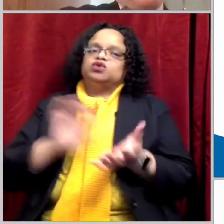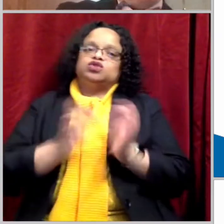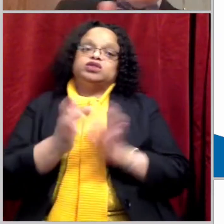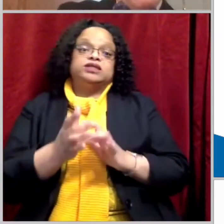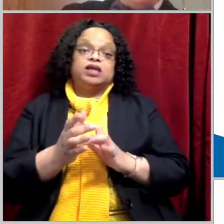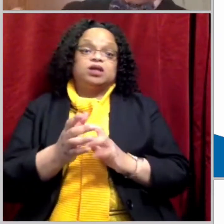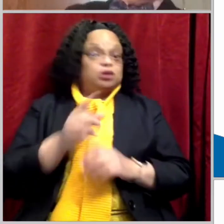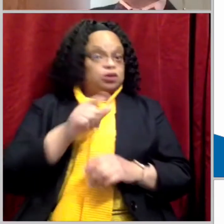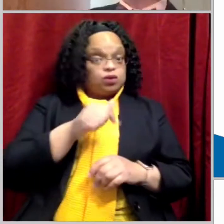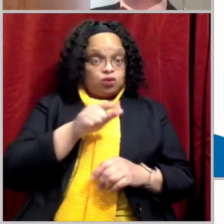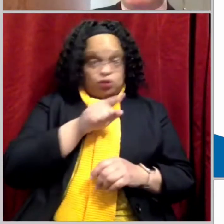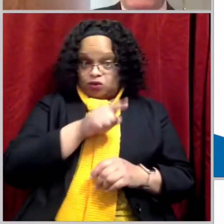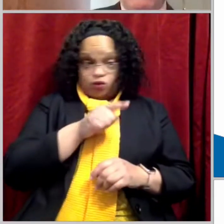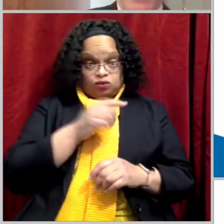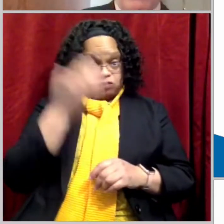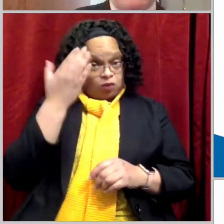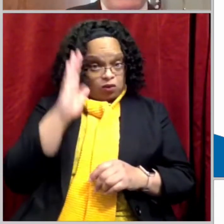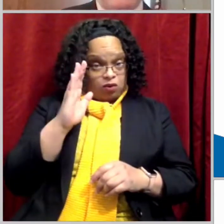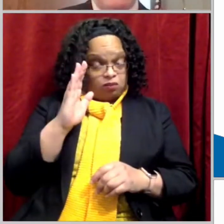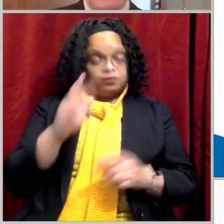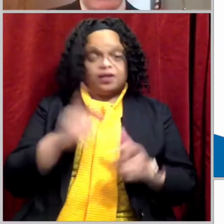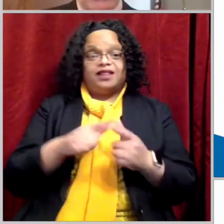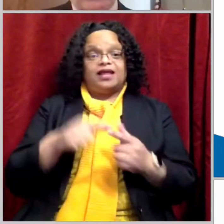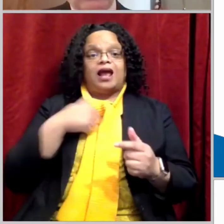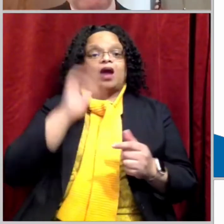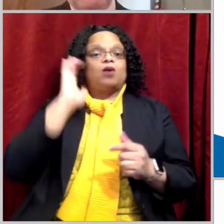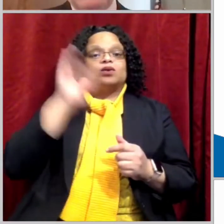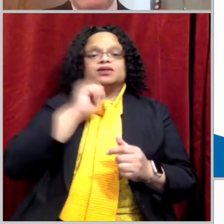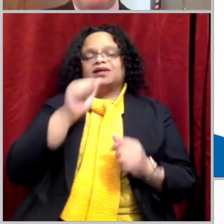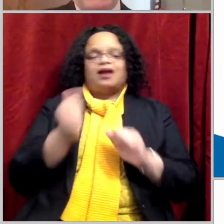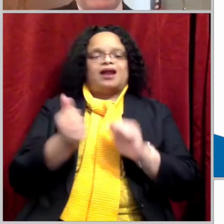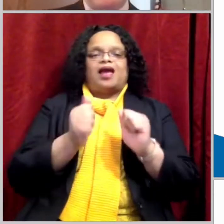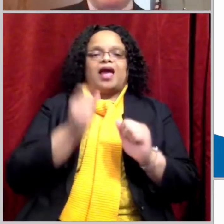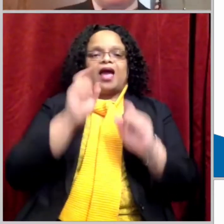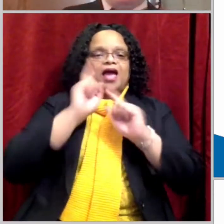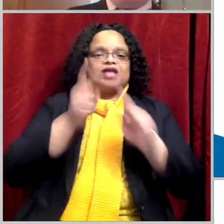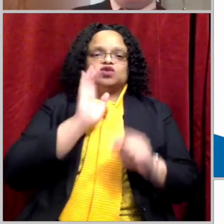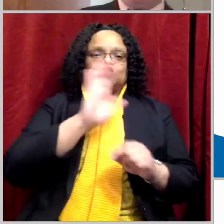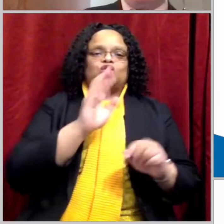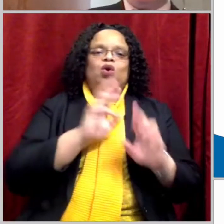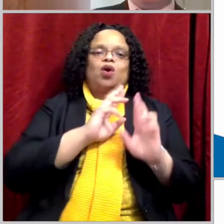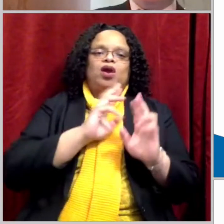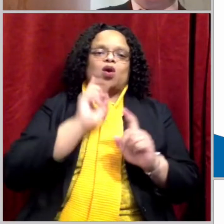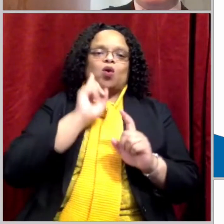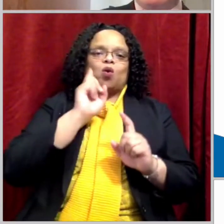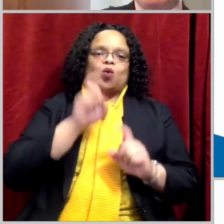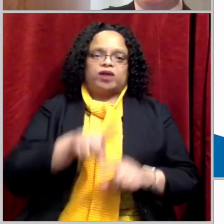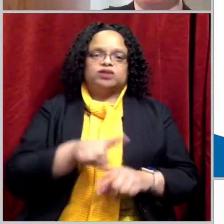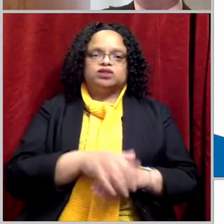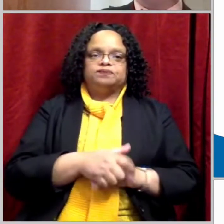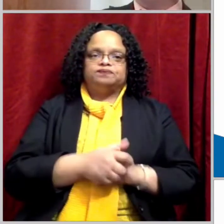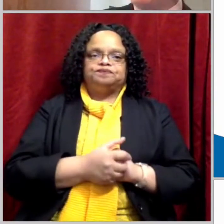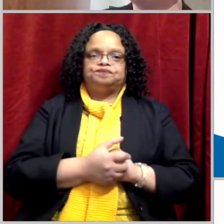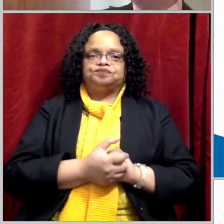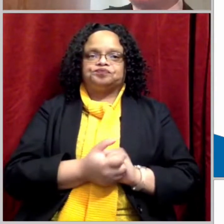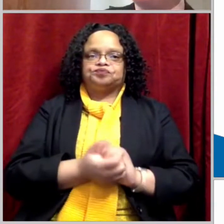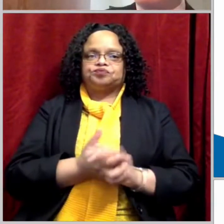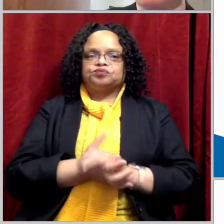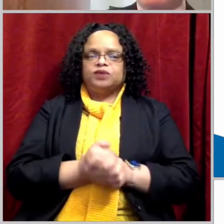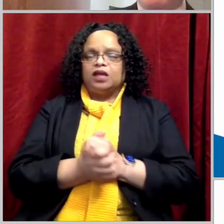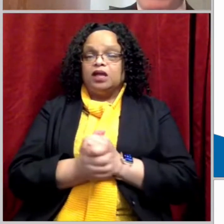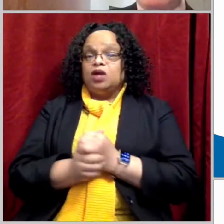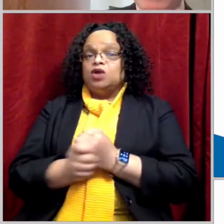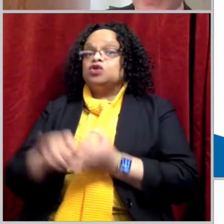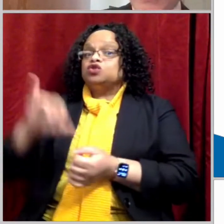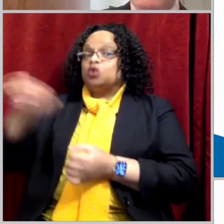he posed this question to the Pharisees. We also believe that Jesus believed that John's